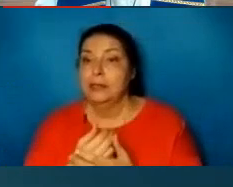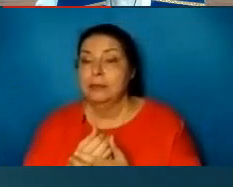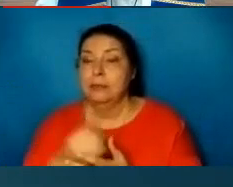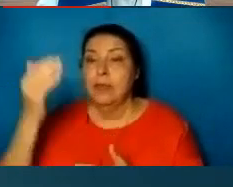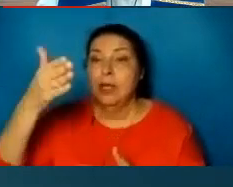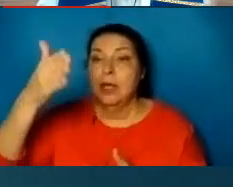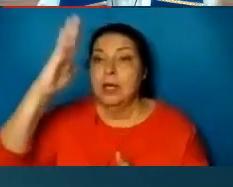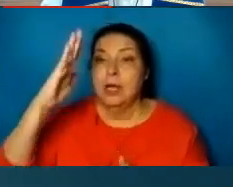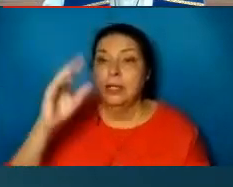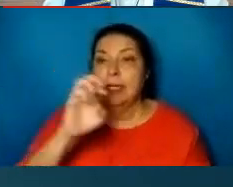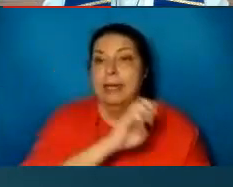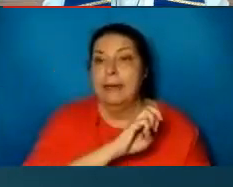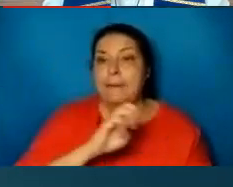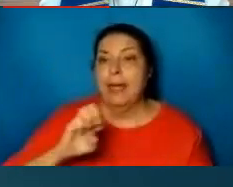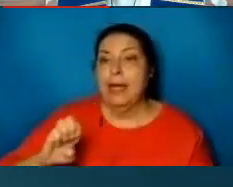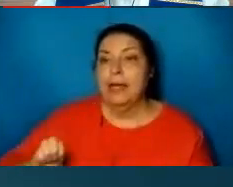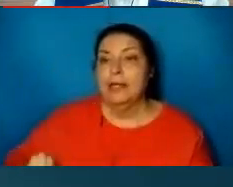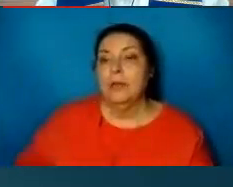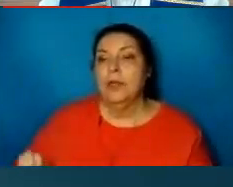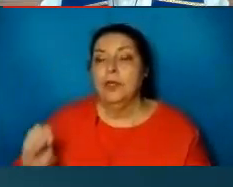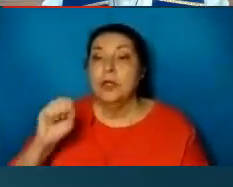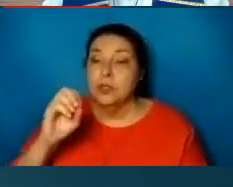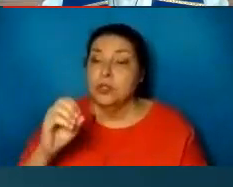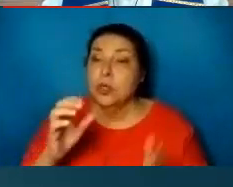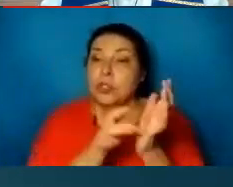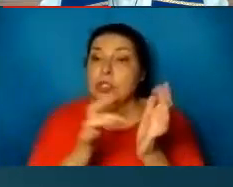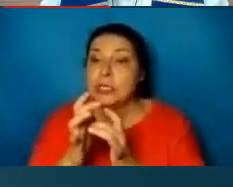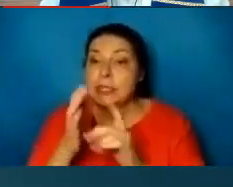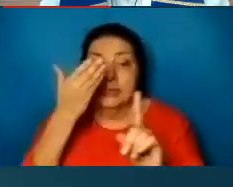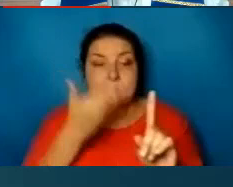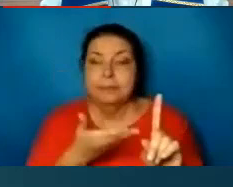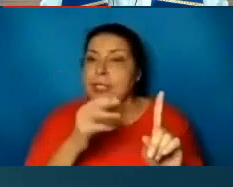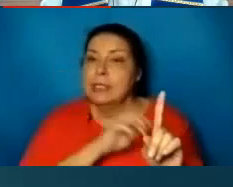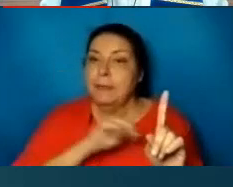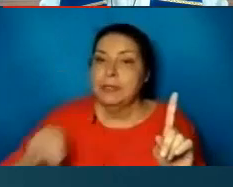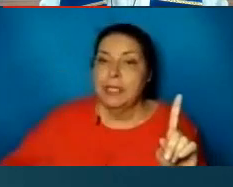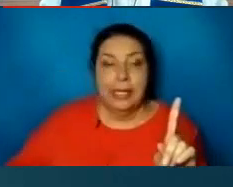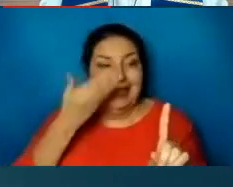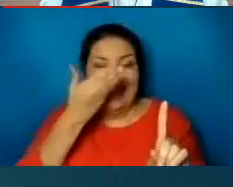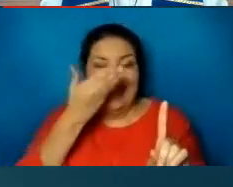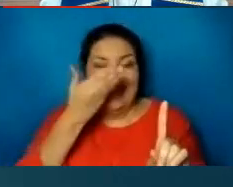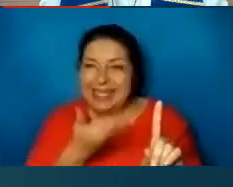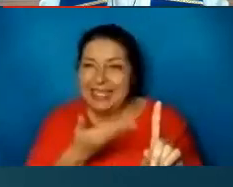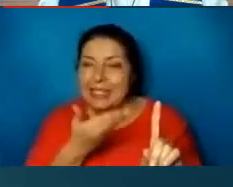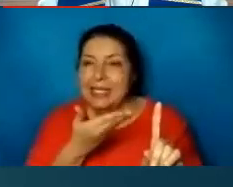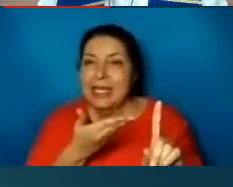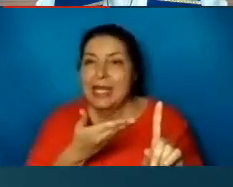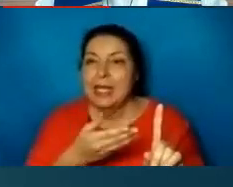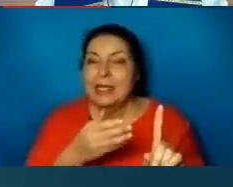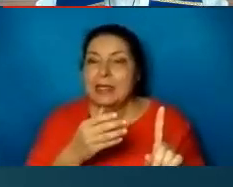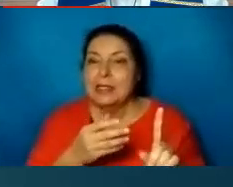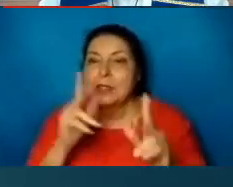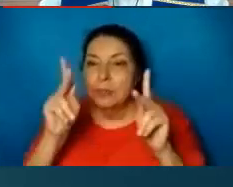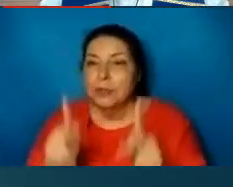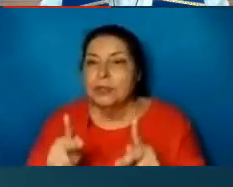God Emmanuel. So Jesus is the Messiah. He is the one that Isaiah foresaw in our